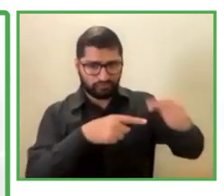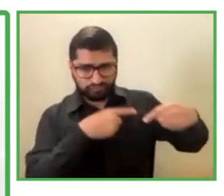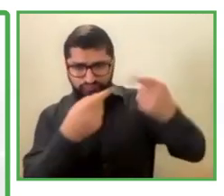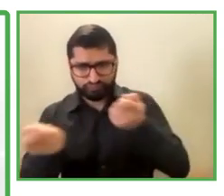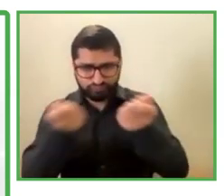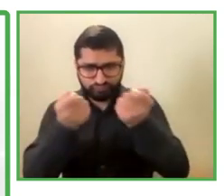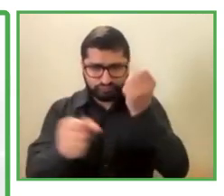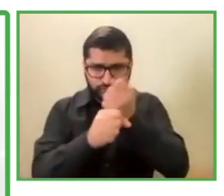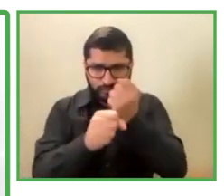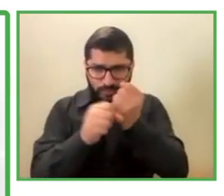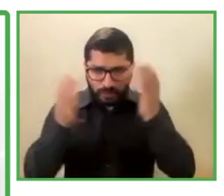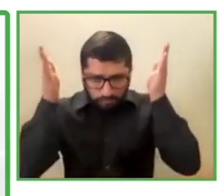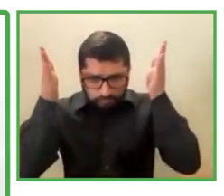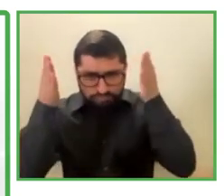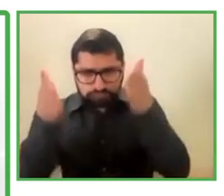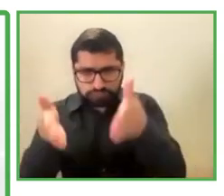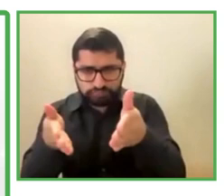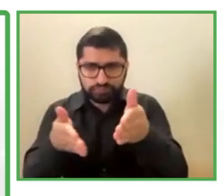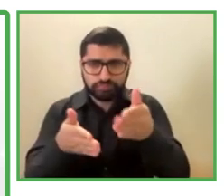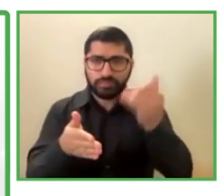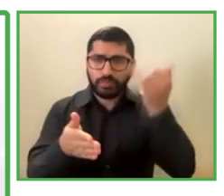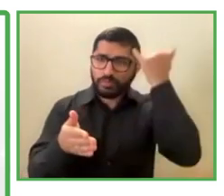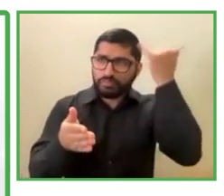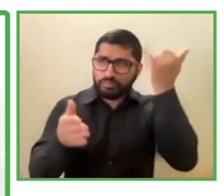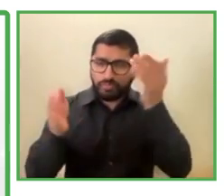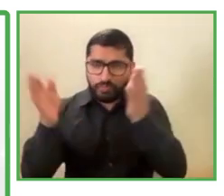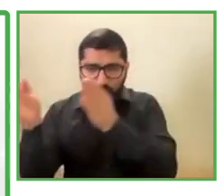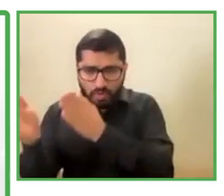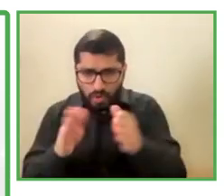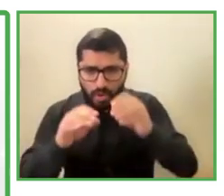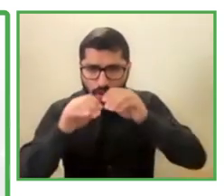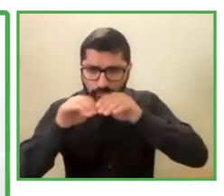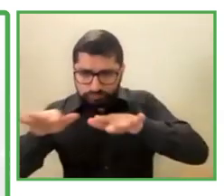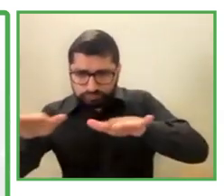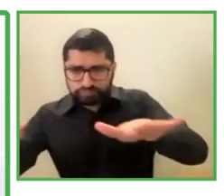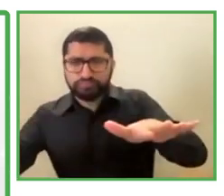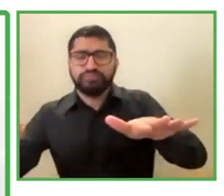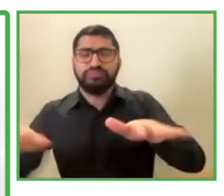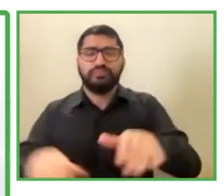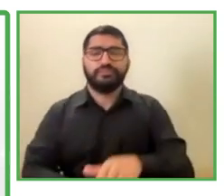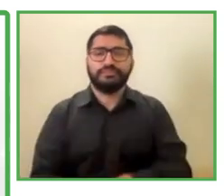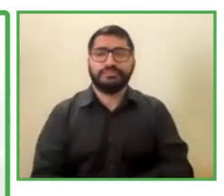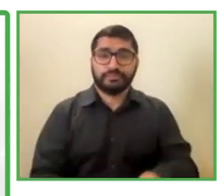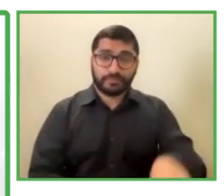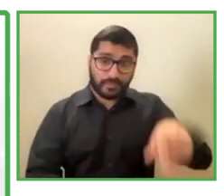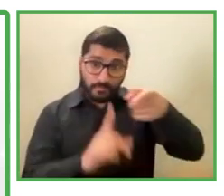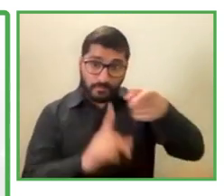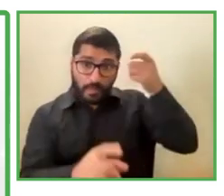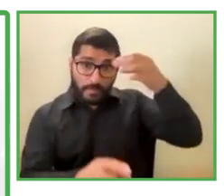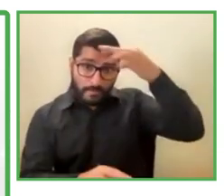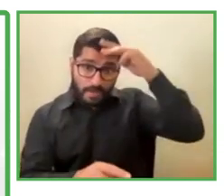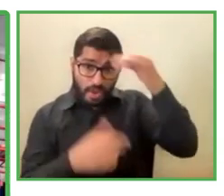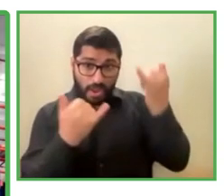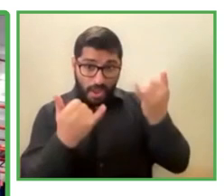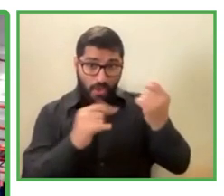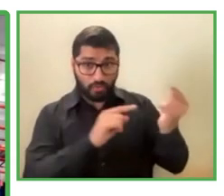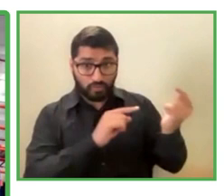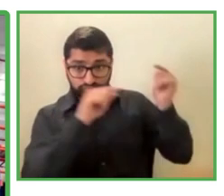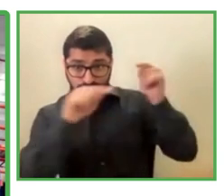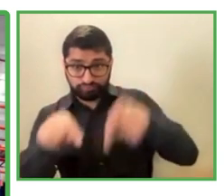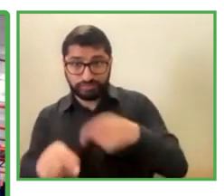On. Logistics. Storage. Distribution. And. Currently. We have. More than. 3200.